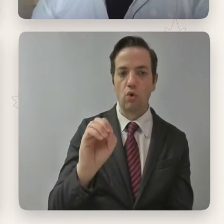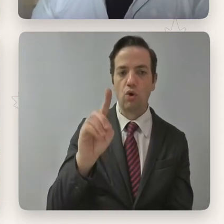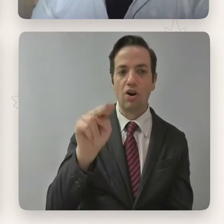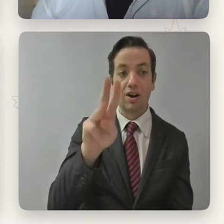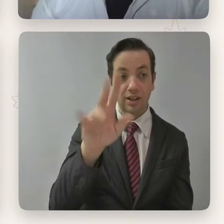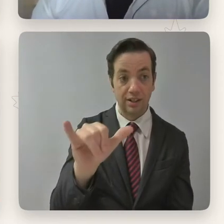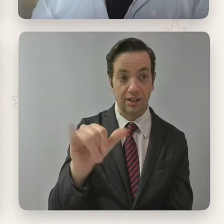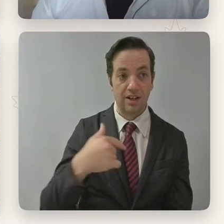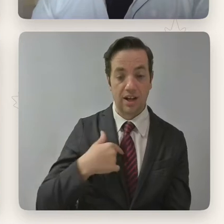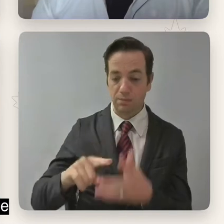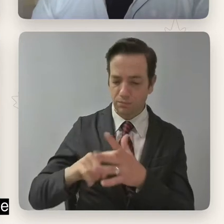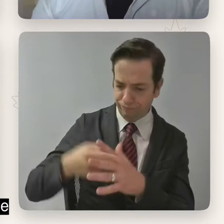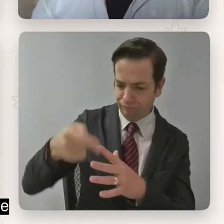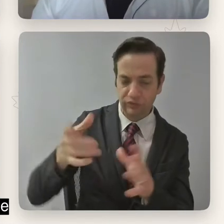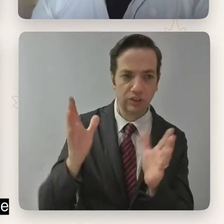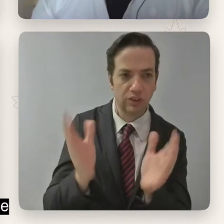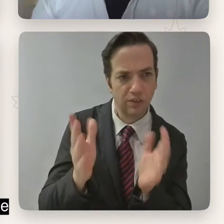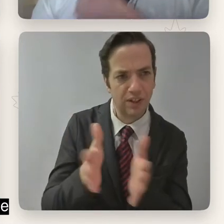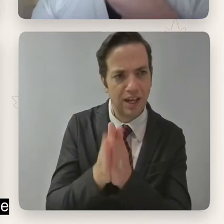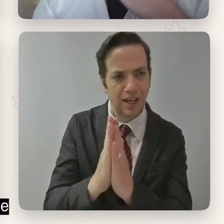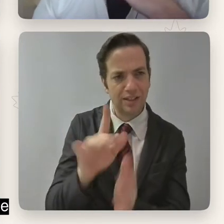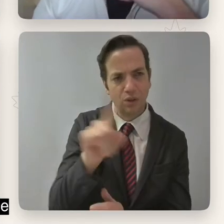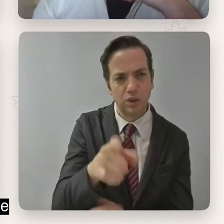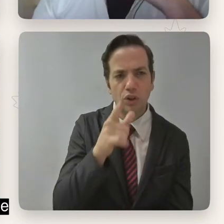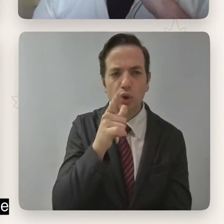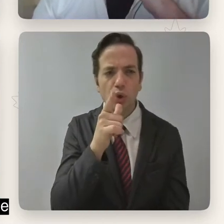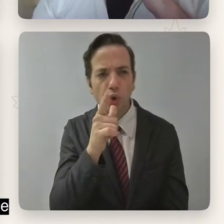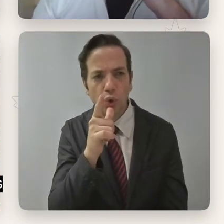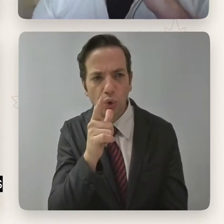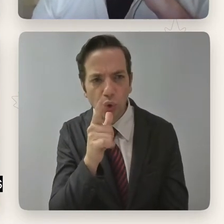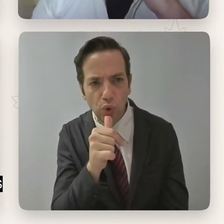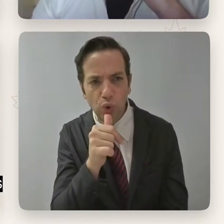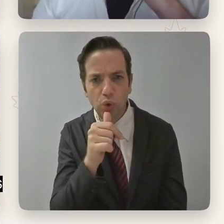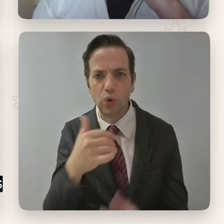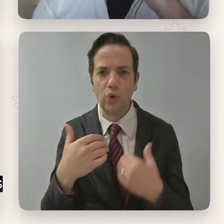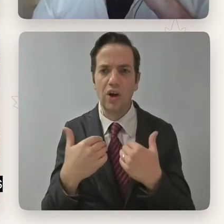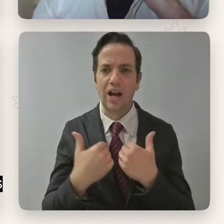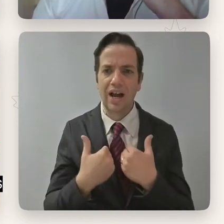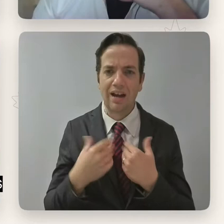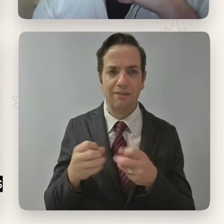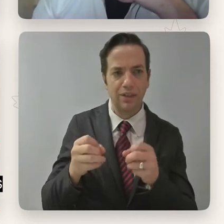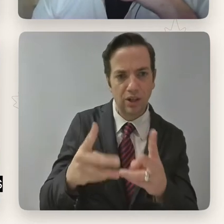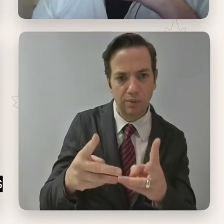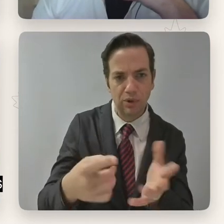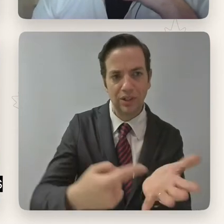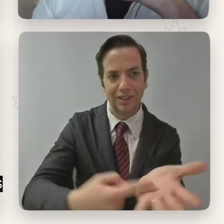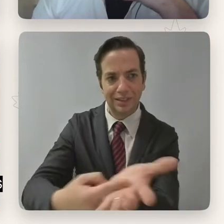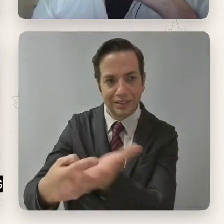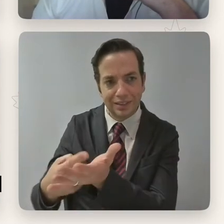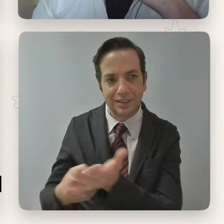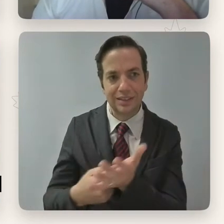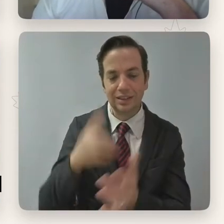really who gets to tell stories about disability and, and really about the importance of having disabled filmmakers behind the camera.